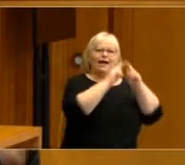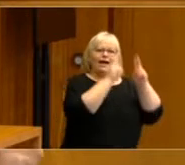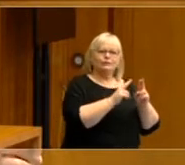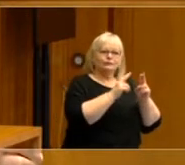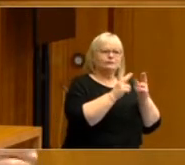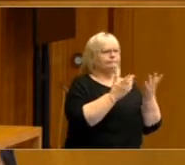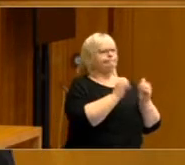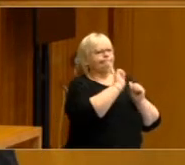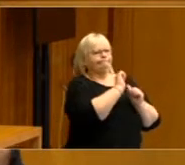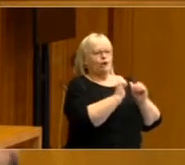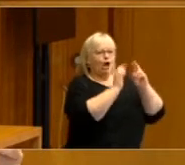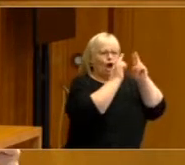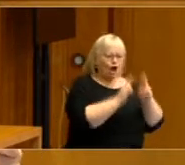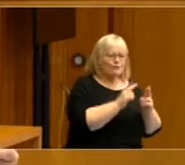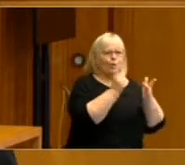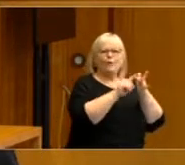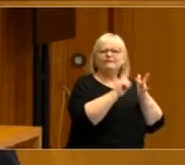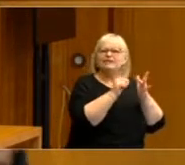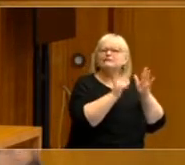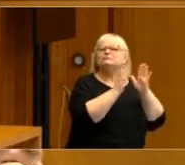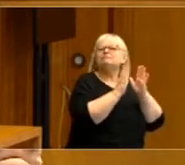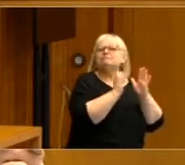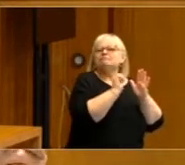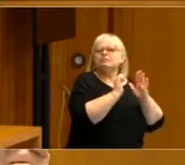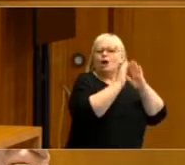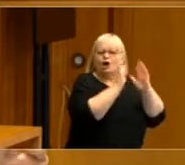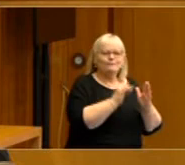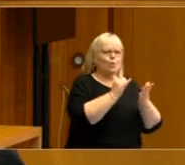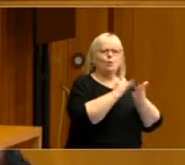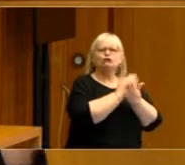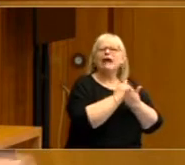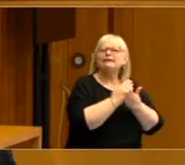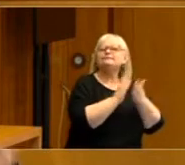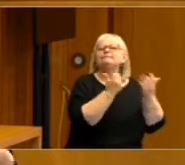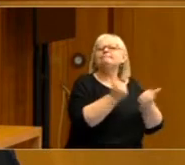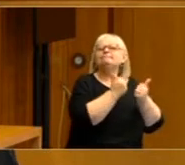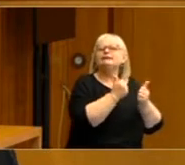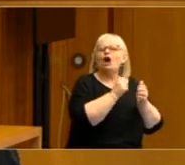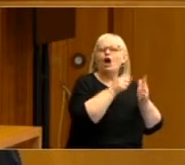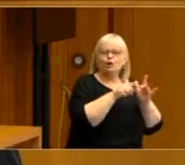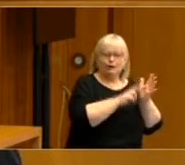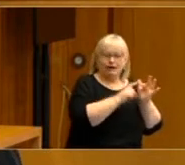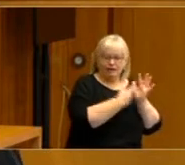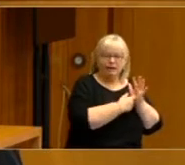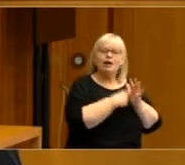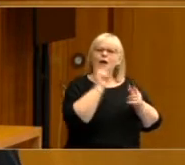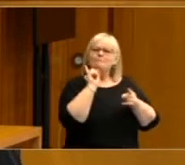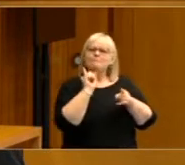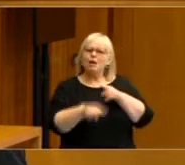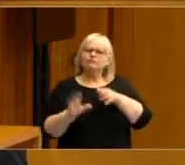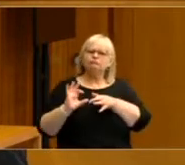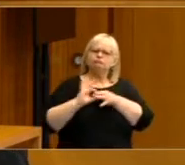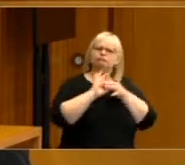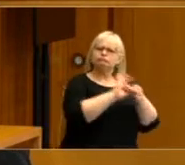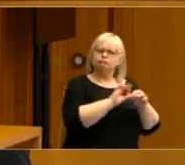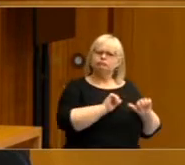whether it be home ownership, investment property ownership or share ownership, this is all associated with a greater